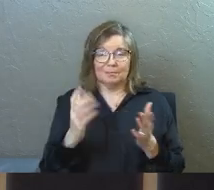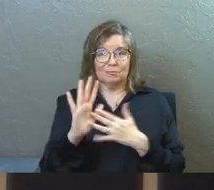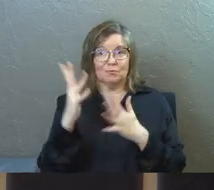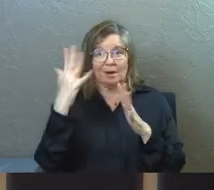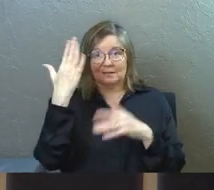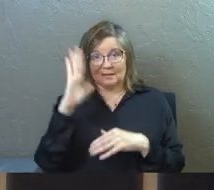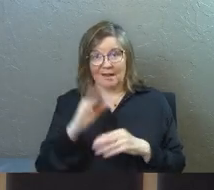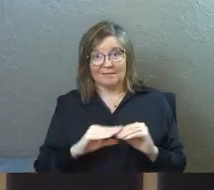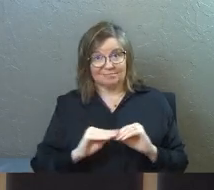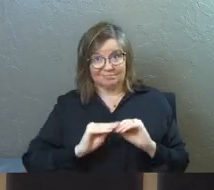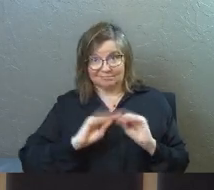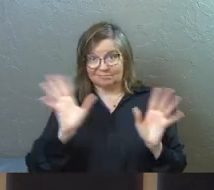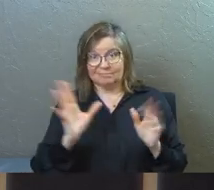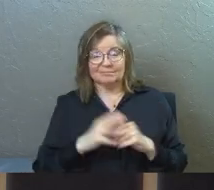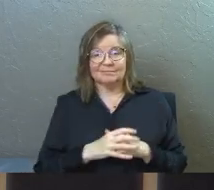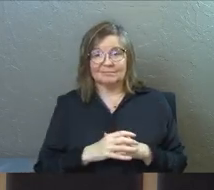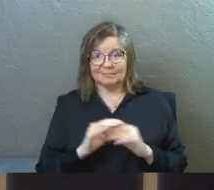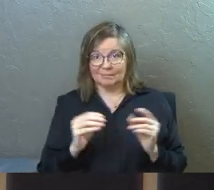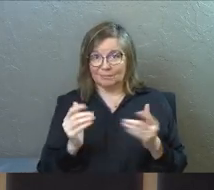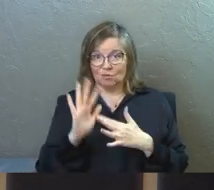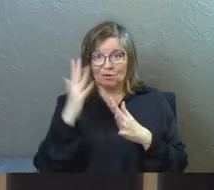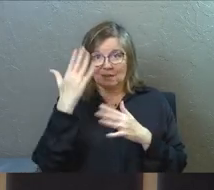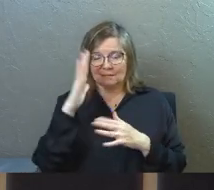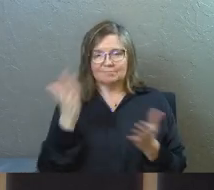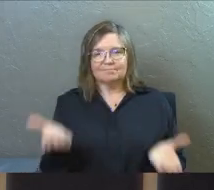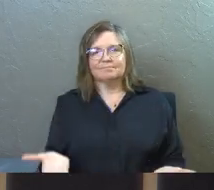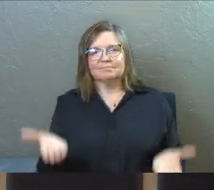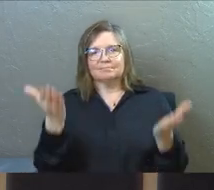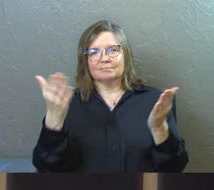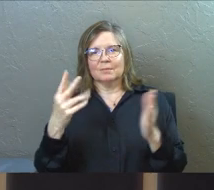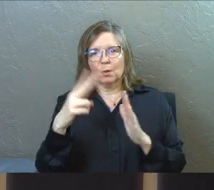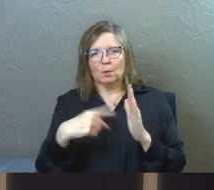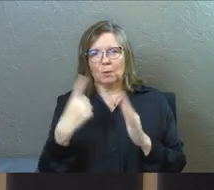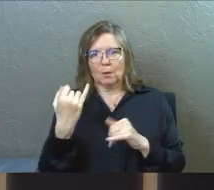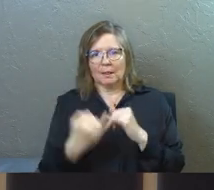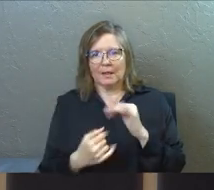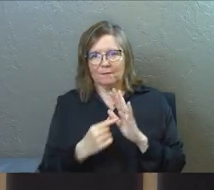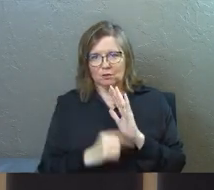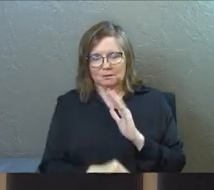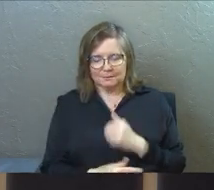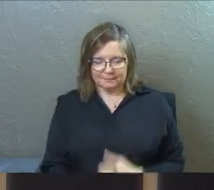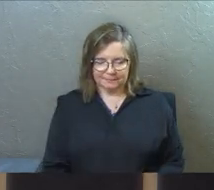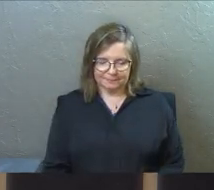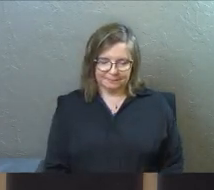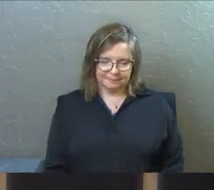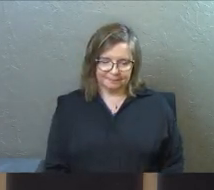praise God. Praise God. Would you guys stand? I'm going to read one last verse to you.